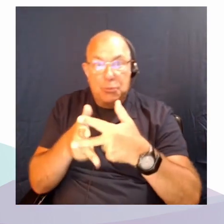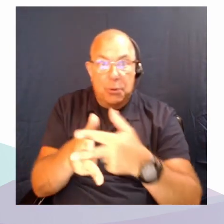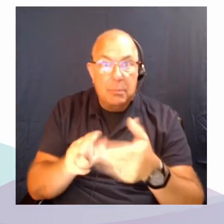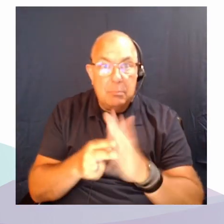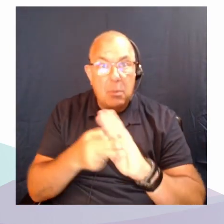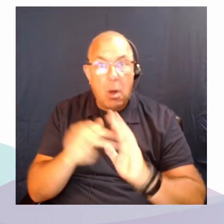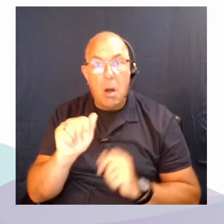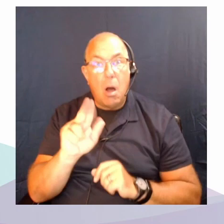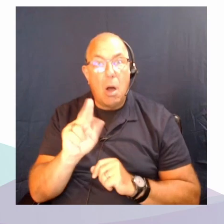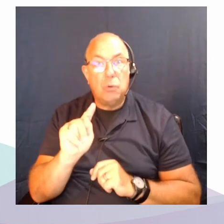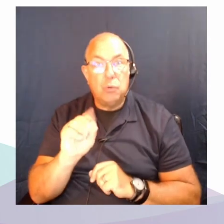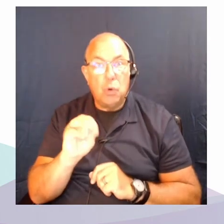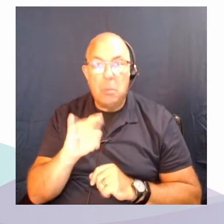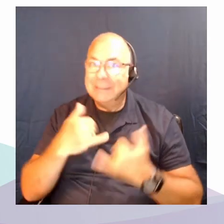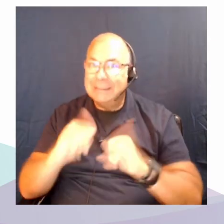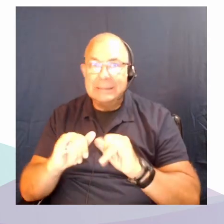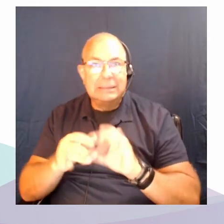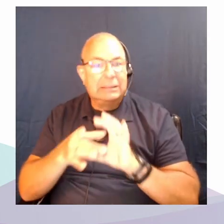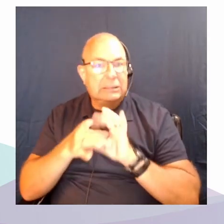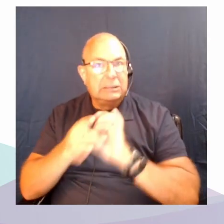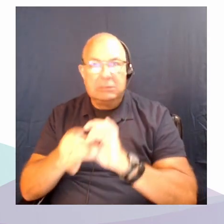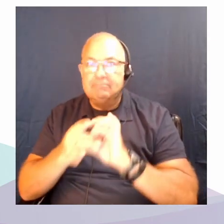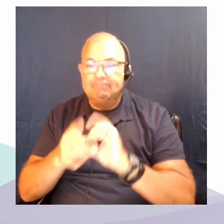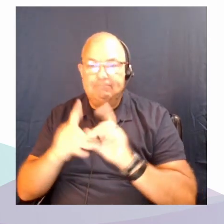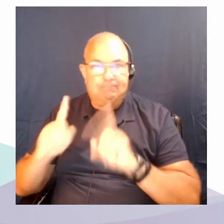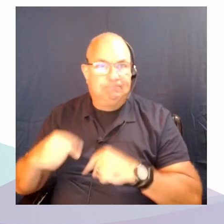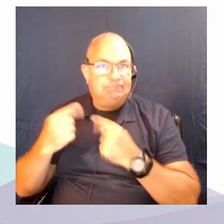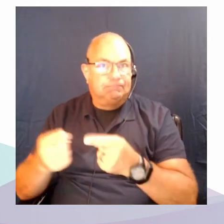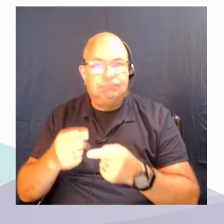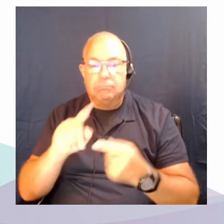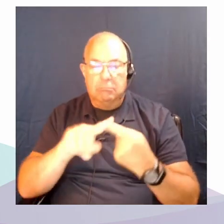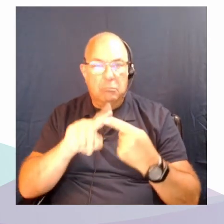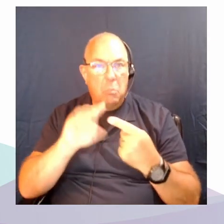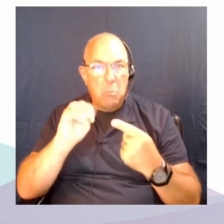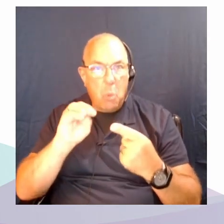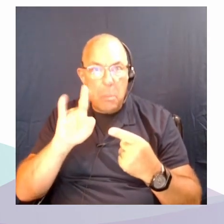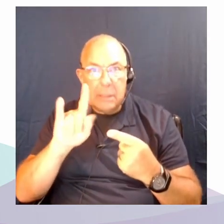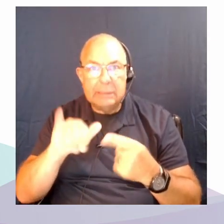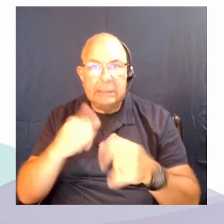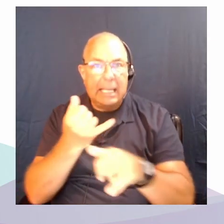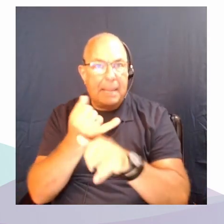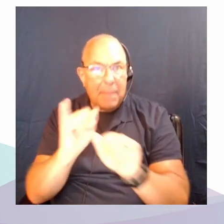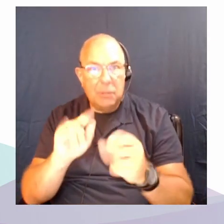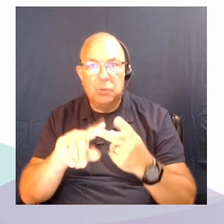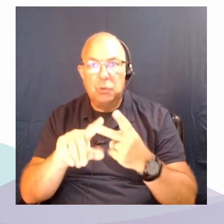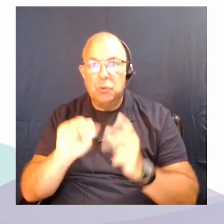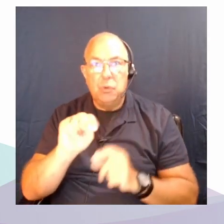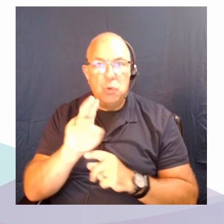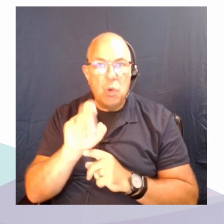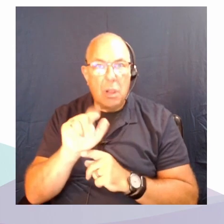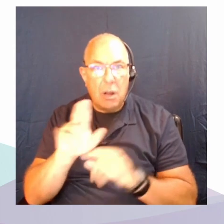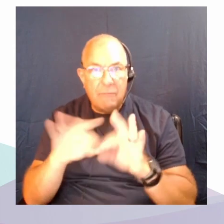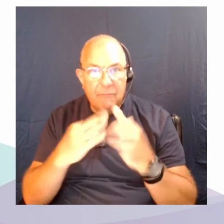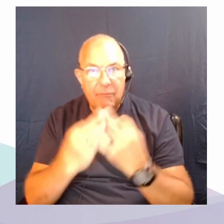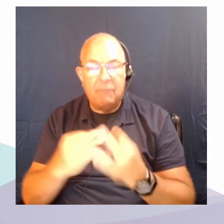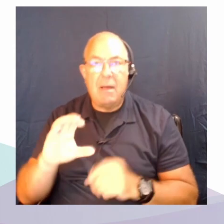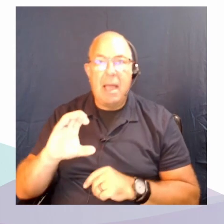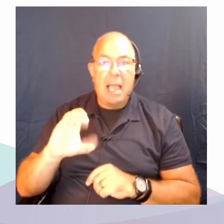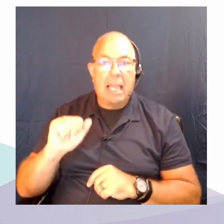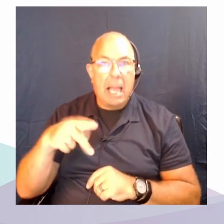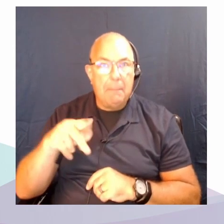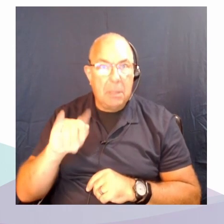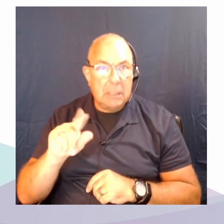connections I've just spoken about around mobility and independence and the nuclear family and capitalism, and, of course, colonization,